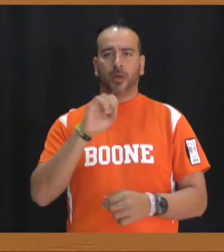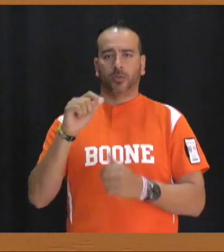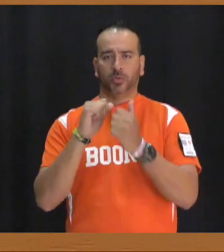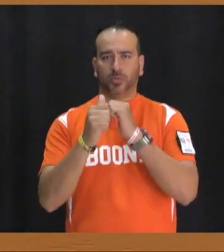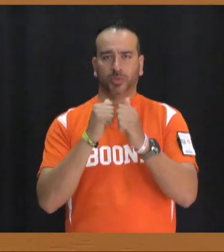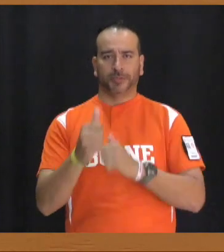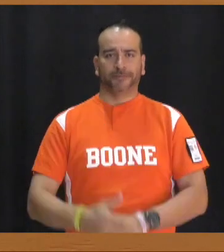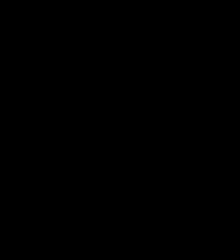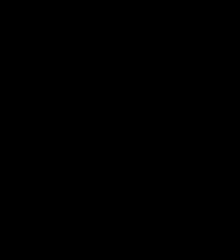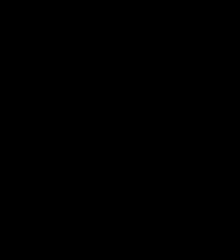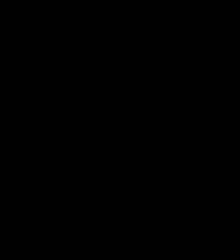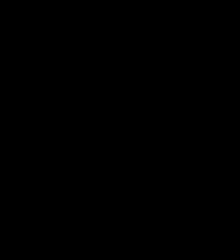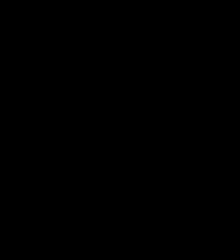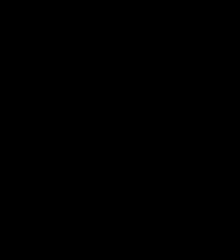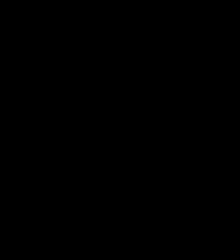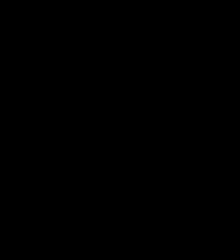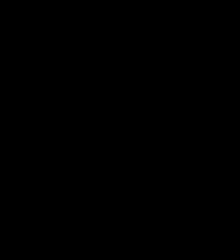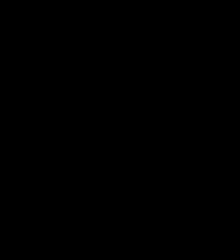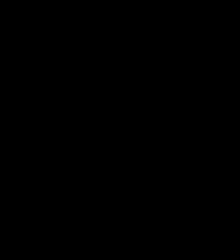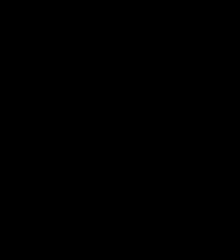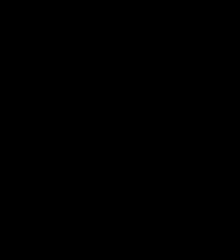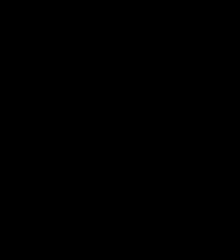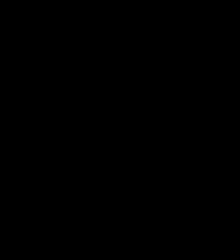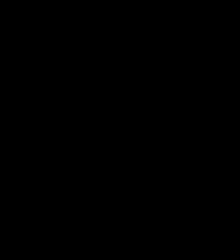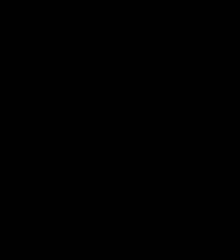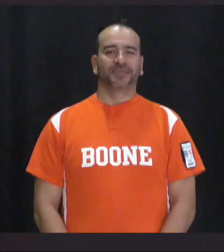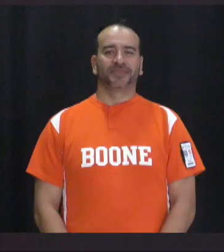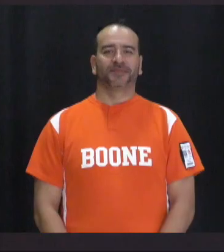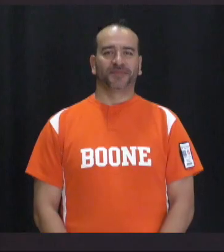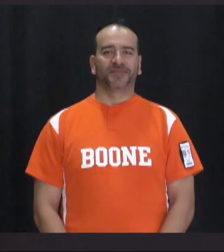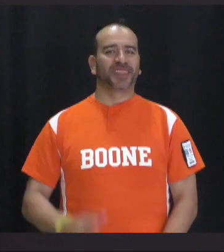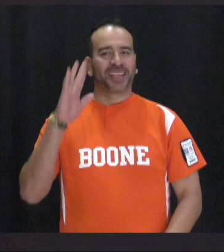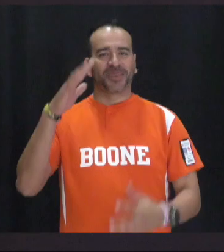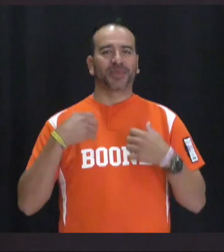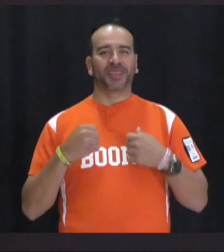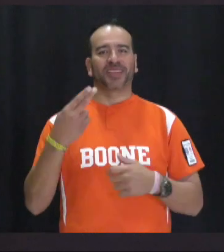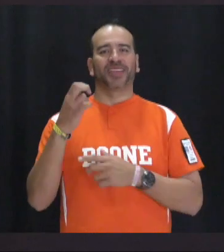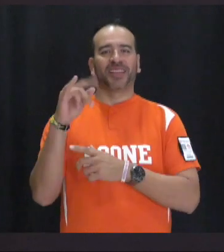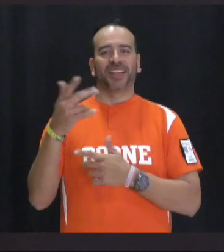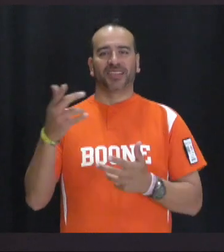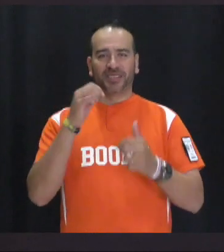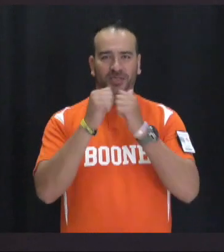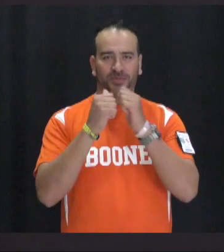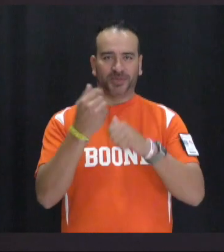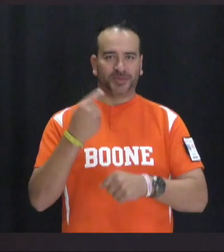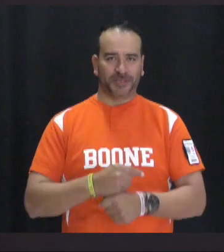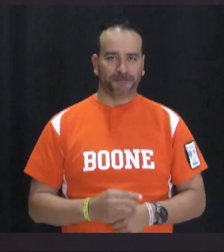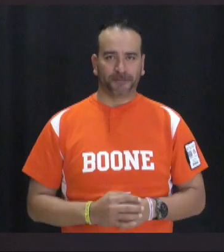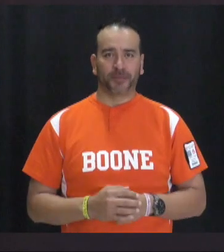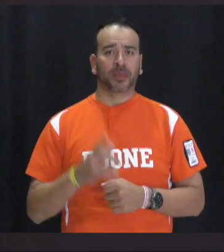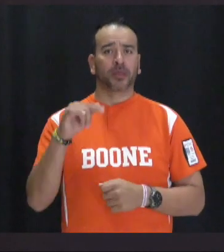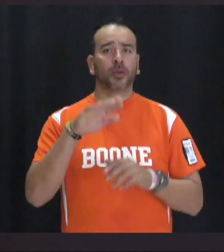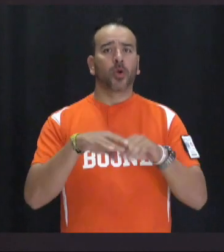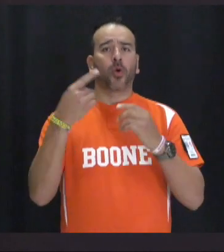hey Braves I'm Kylie and here's your sports there will